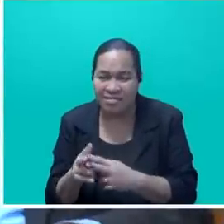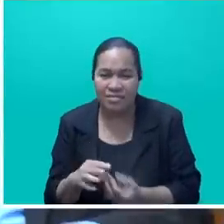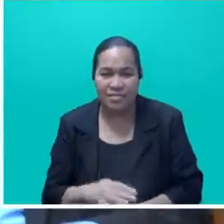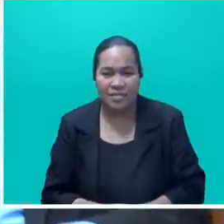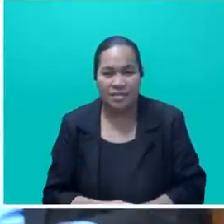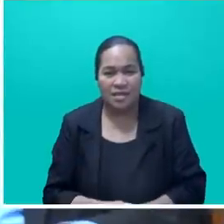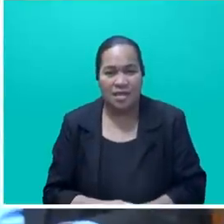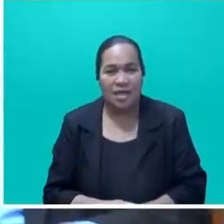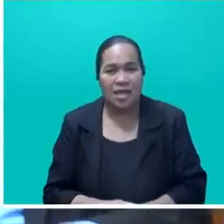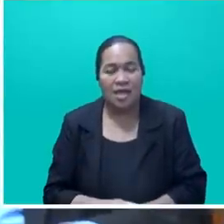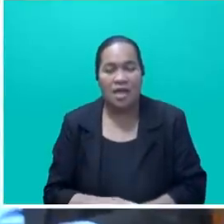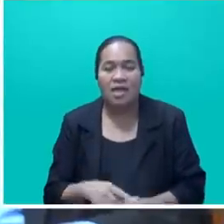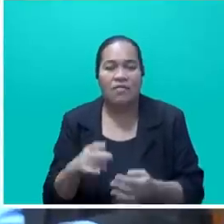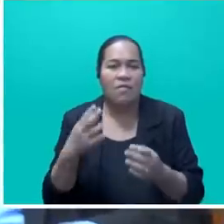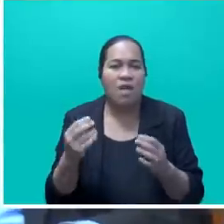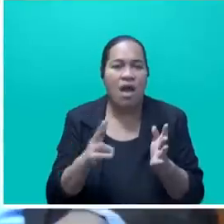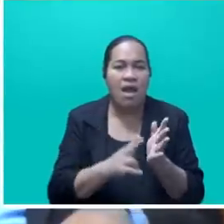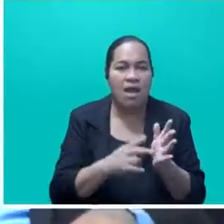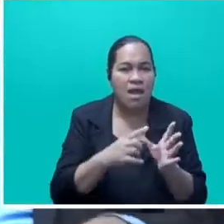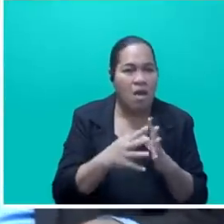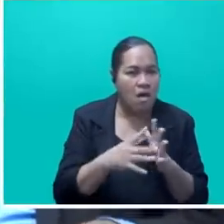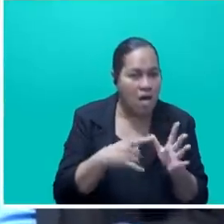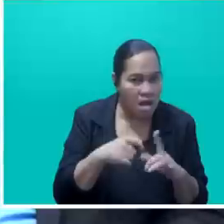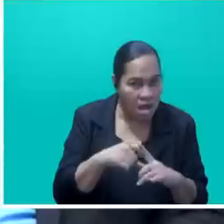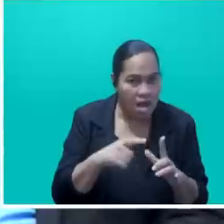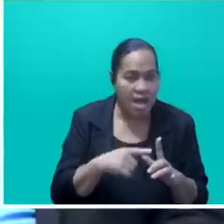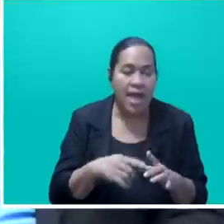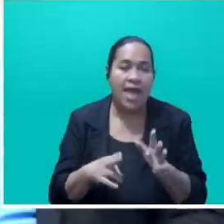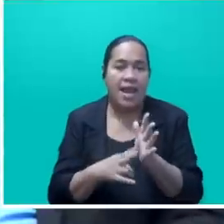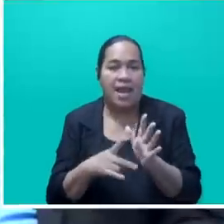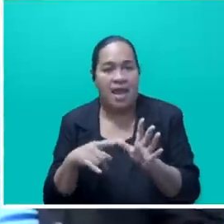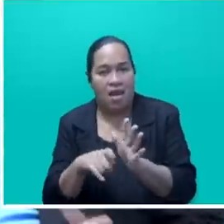Kudalebu Namisi of Nawaka, and my Kudalebu Muliratu of Narewa.